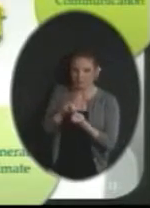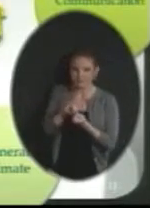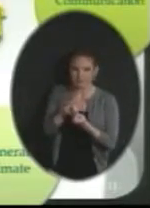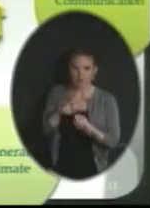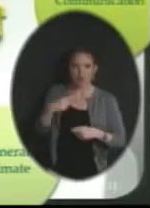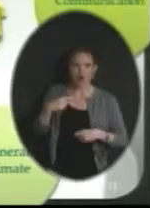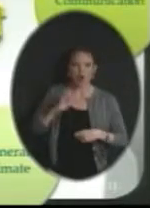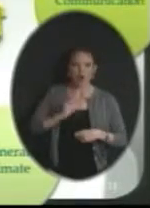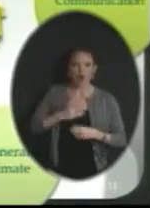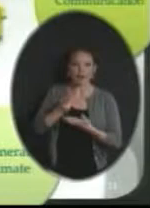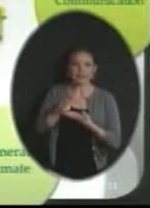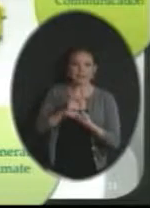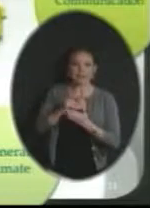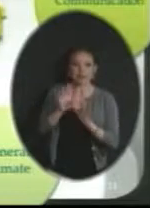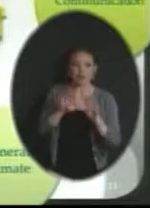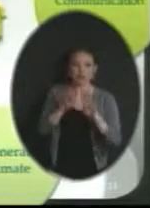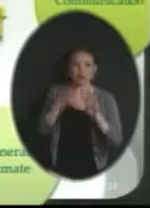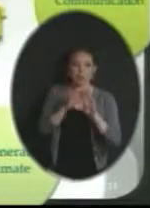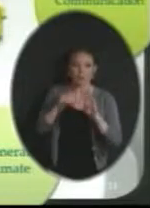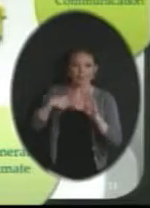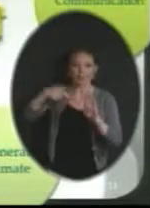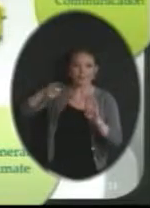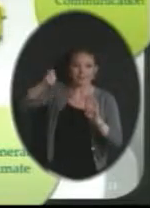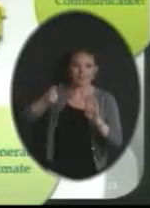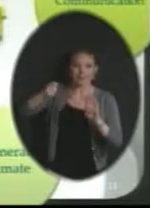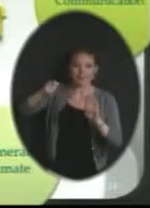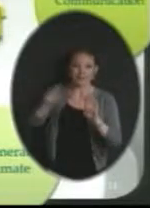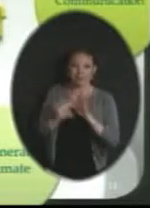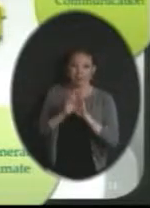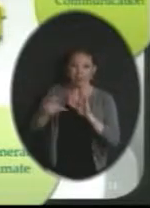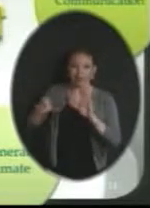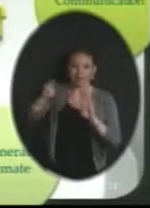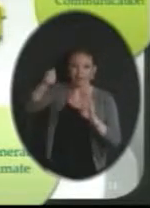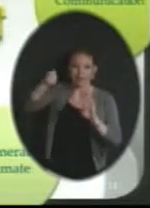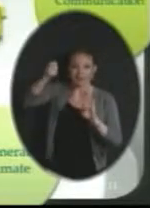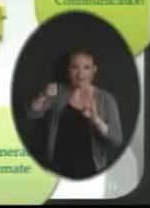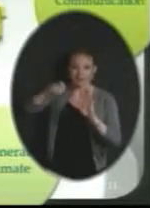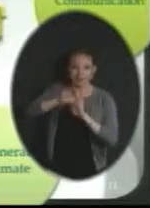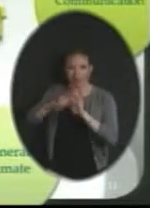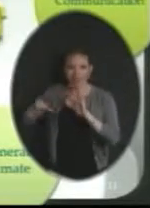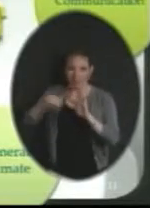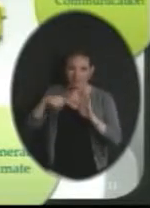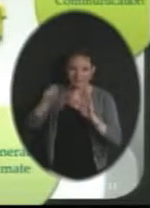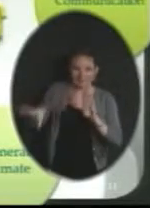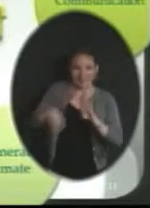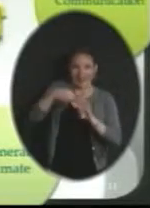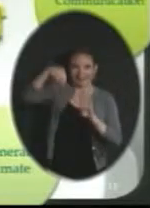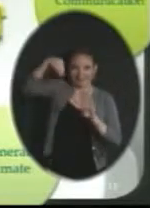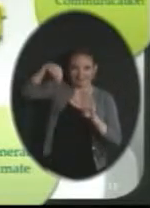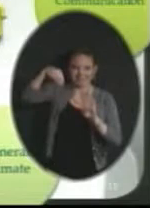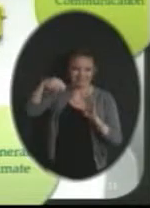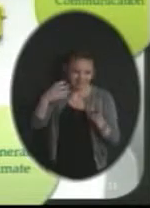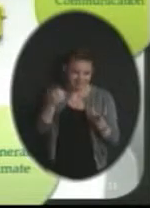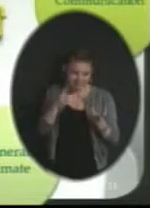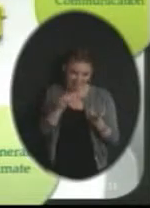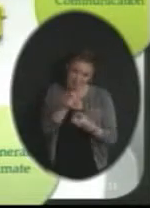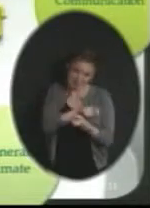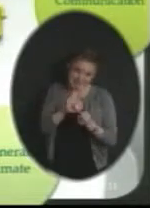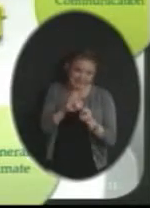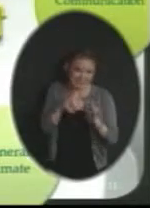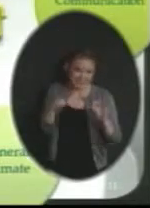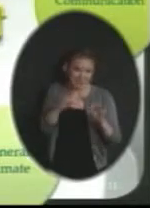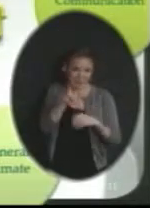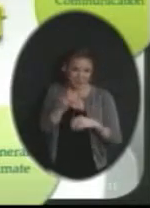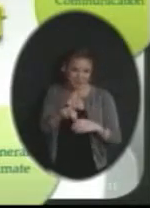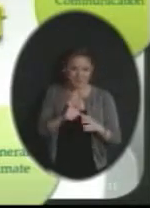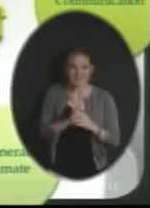bell on our kitchen door. And so hopefully the administrator is looking at that. Arbor Creek needs an addition. So that was a question.